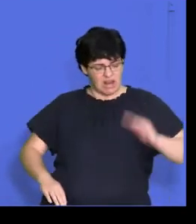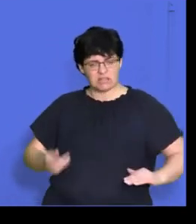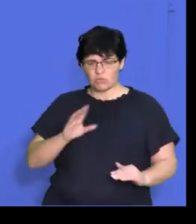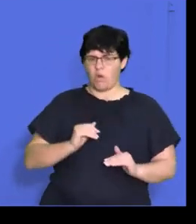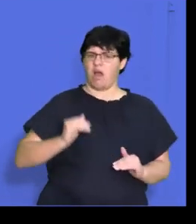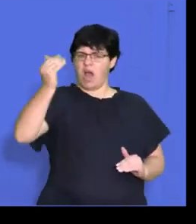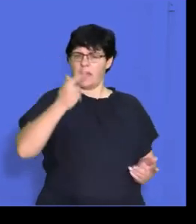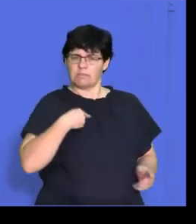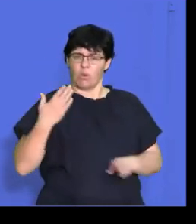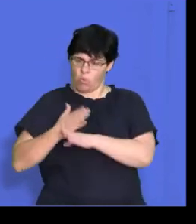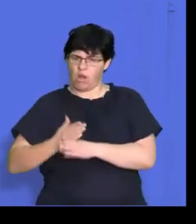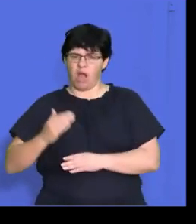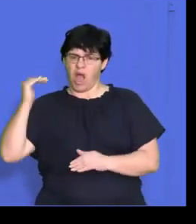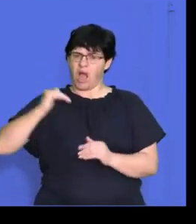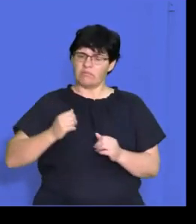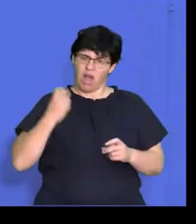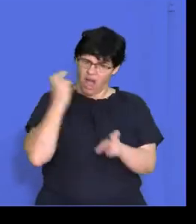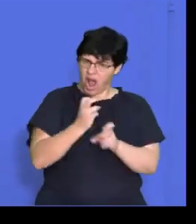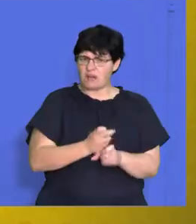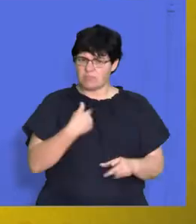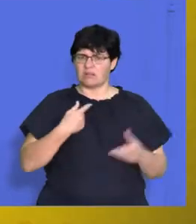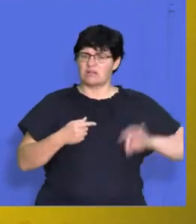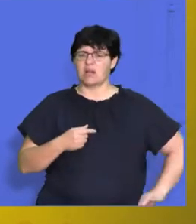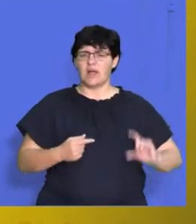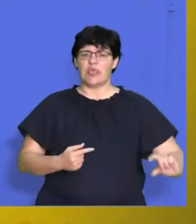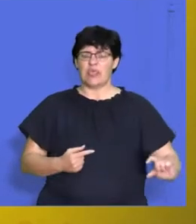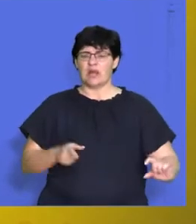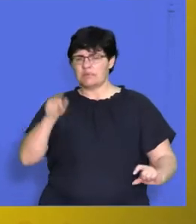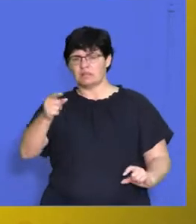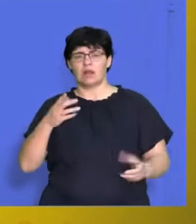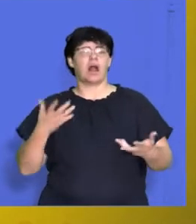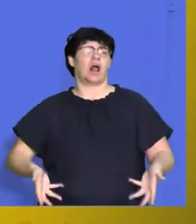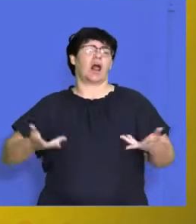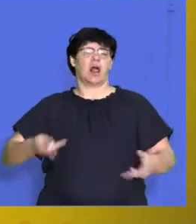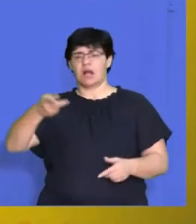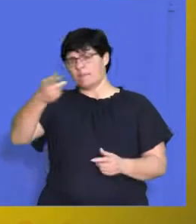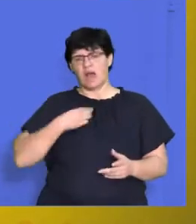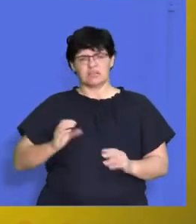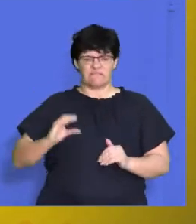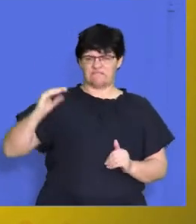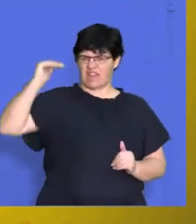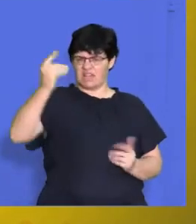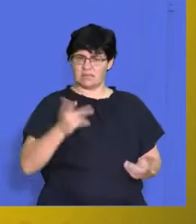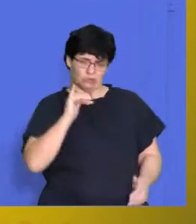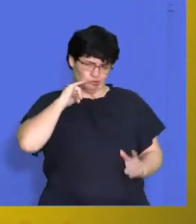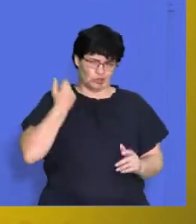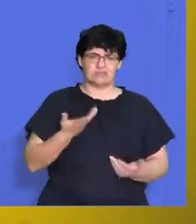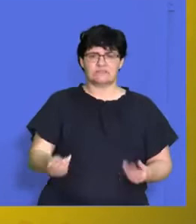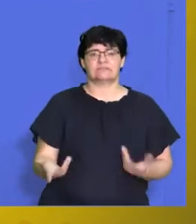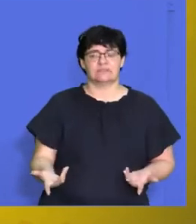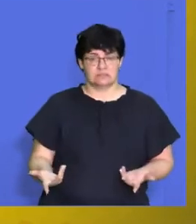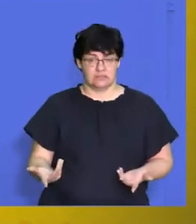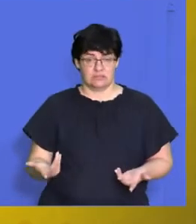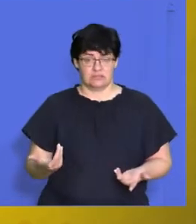in lower productivity. So that's just coming where people are maybe jealous that other people are getting such good fringe